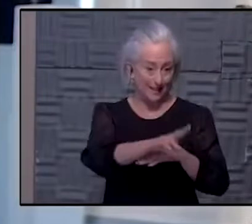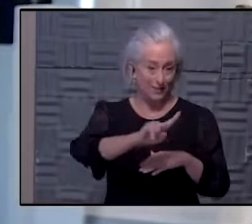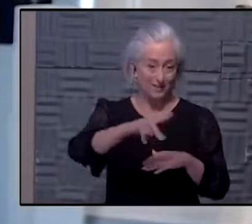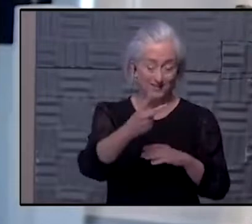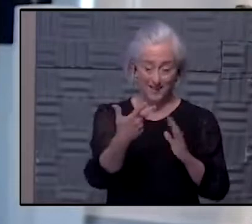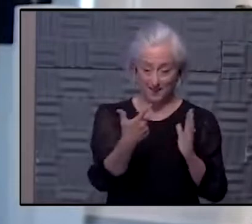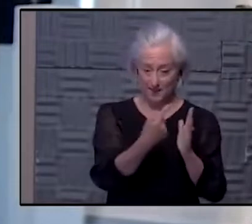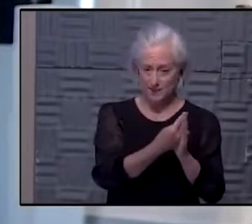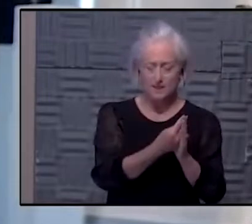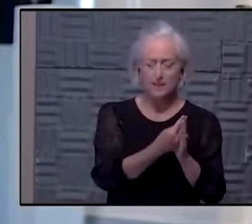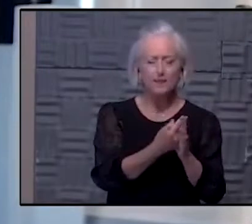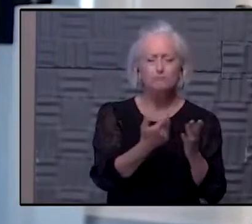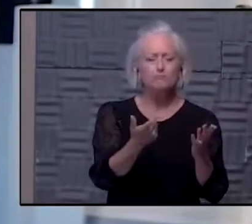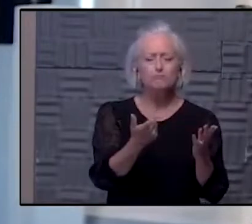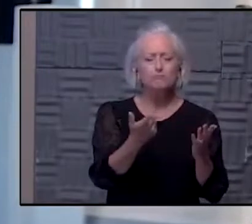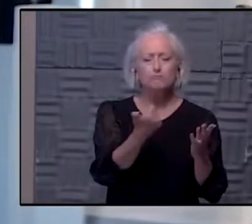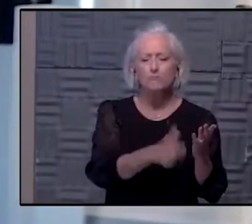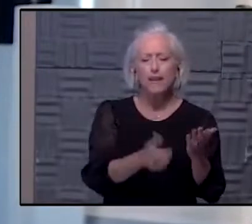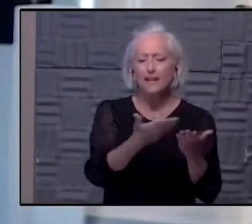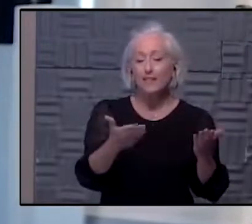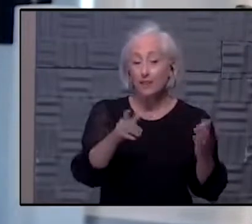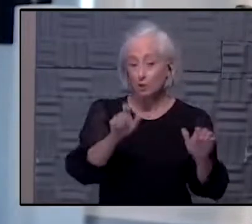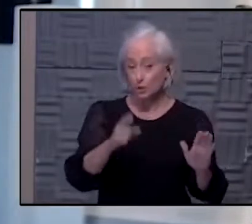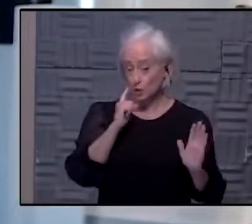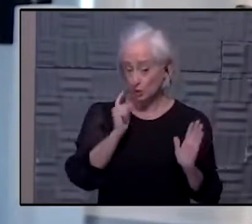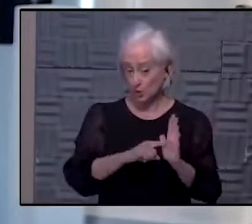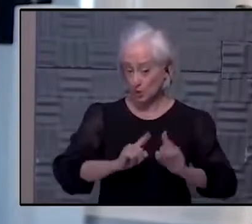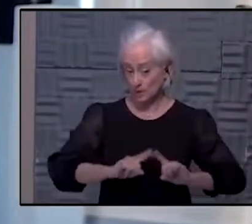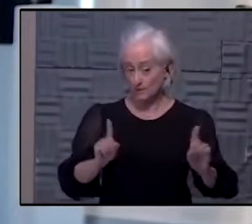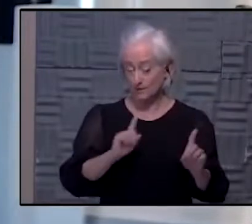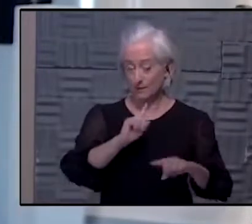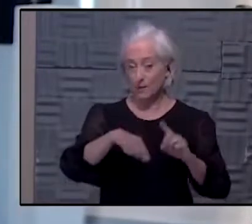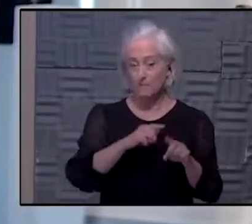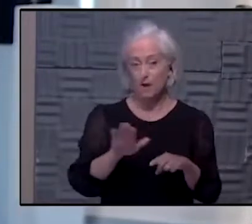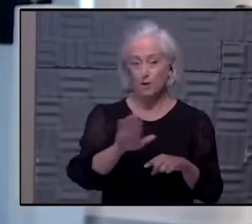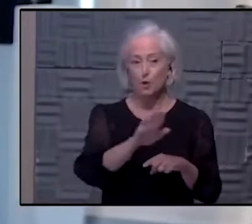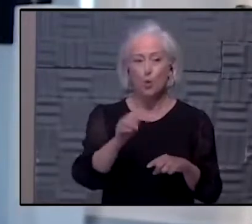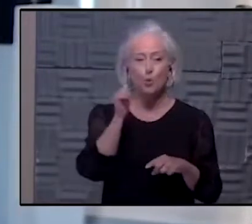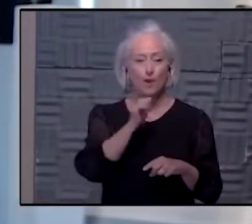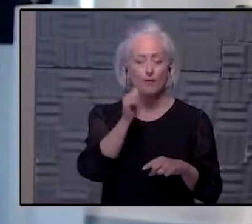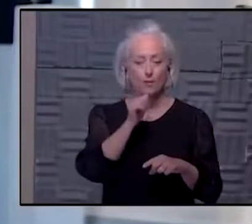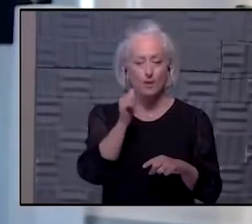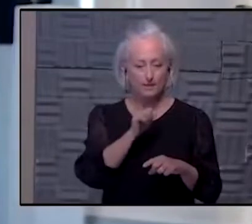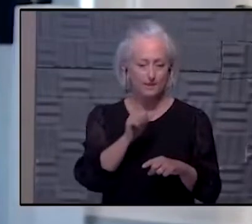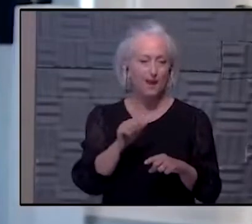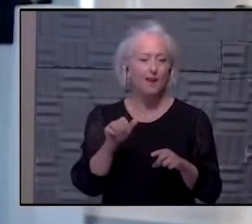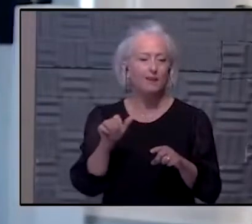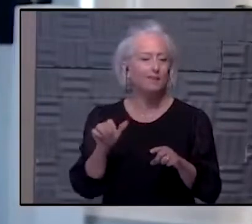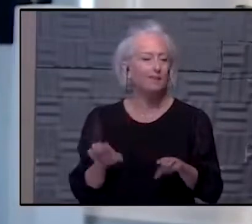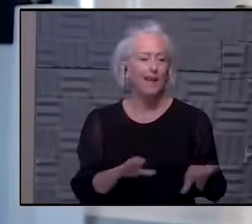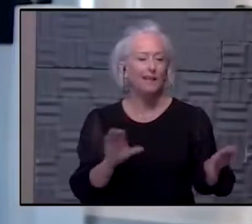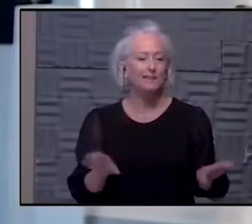Is there anything that you should be able to notice different about your own day-to-day operations once that's been done?